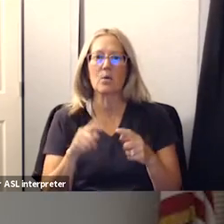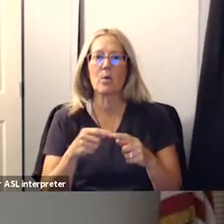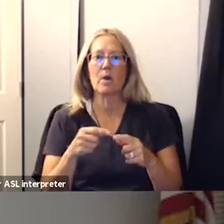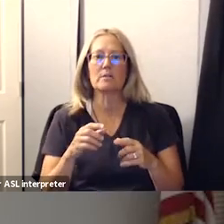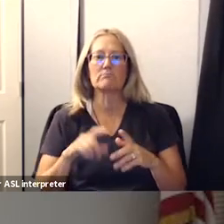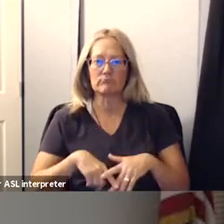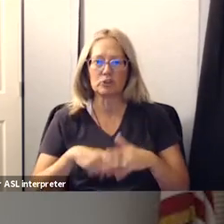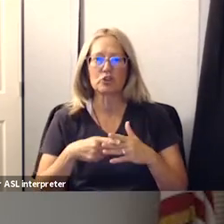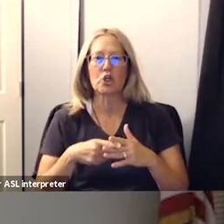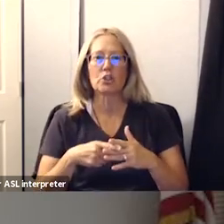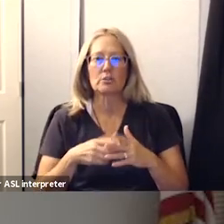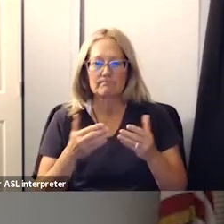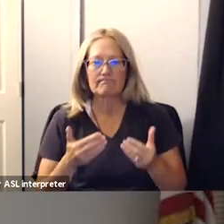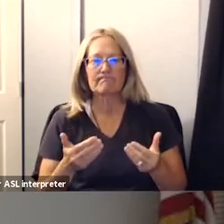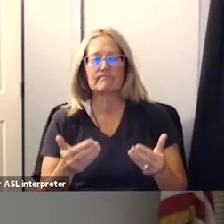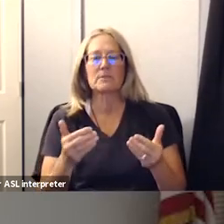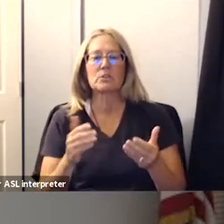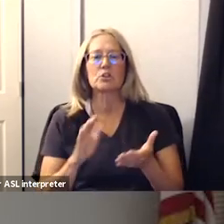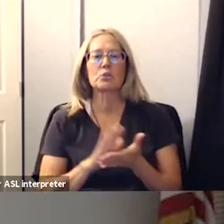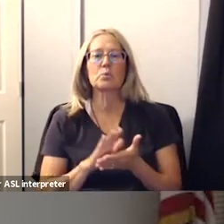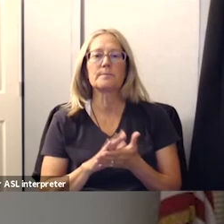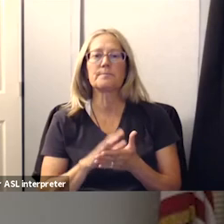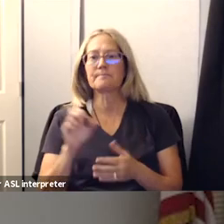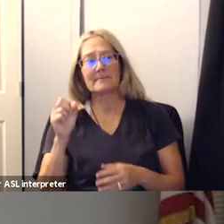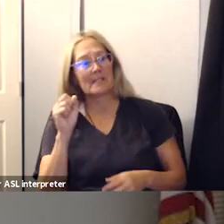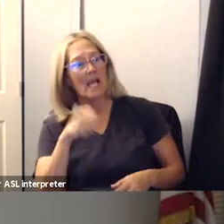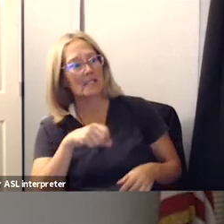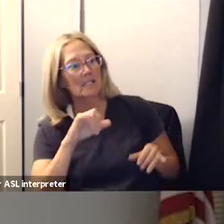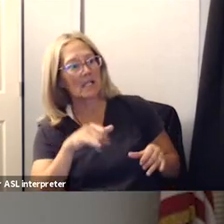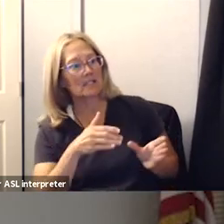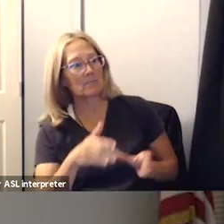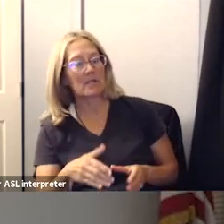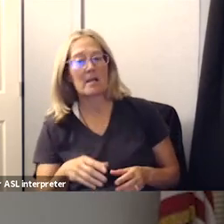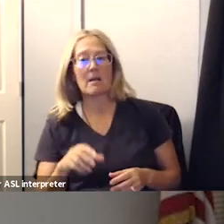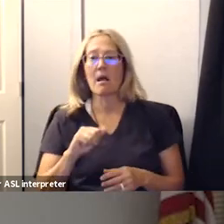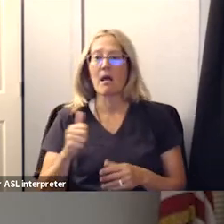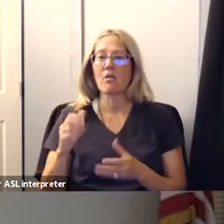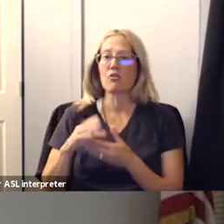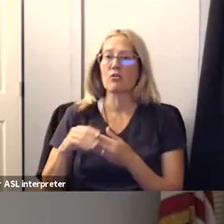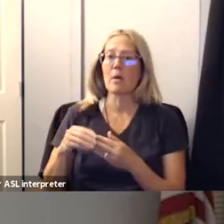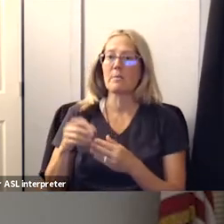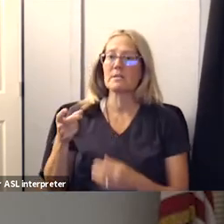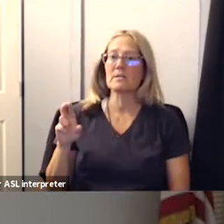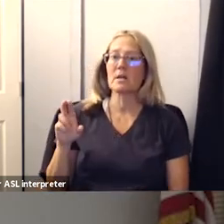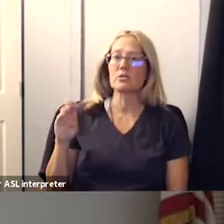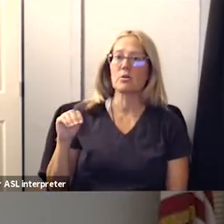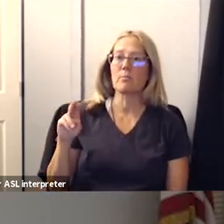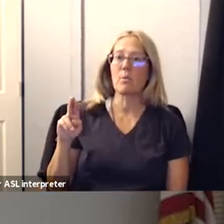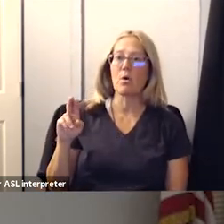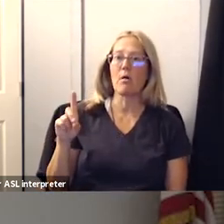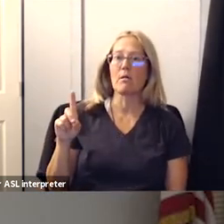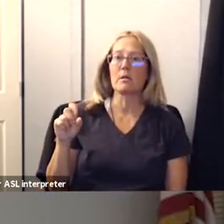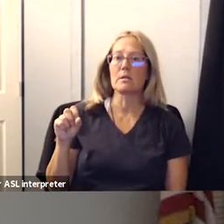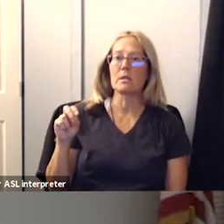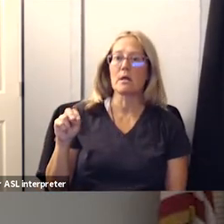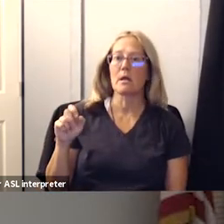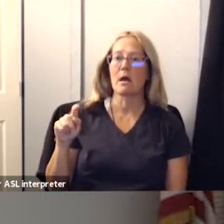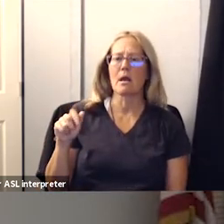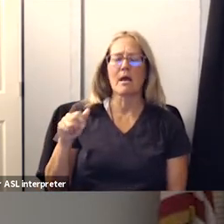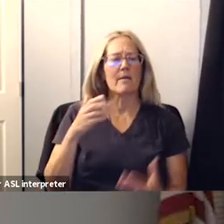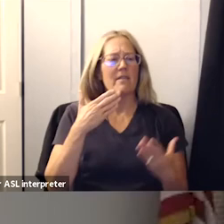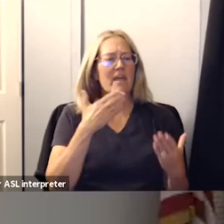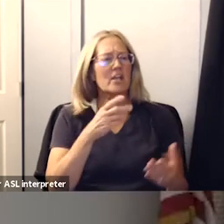yes that is the plan thank you any further comments dr maldonado no i just want to thank dr wagenek